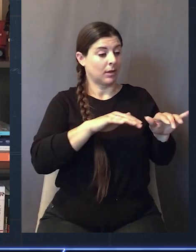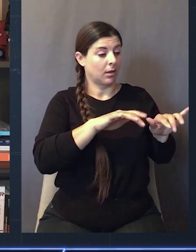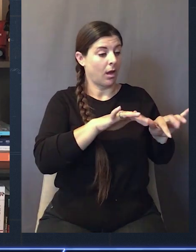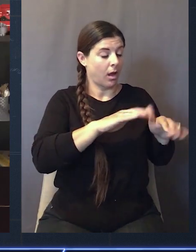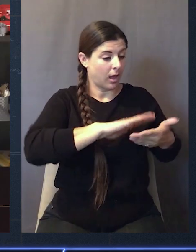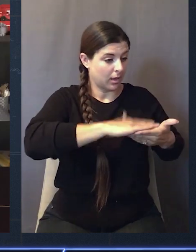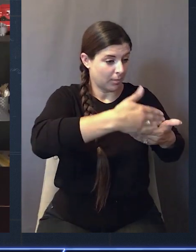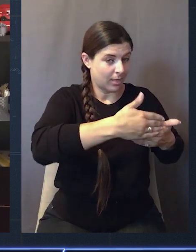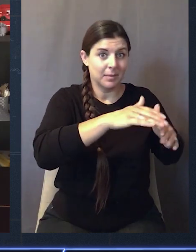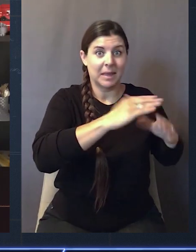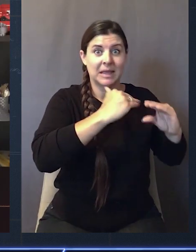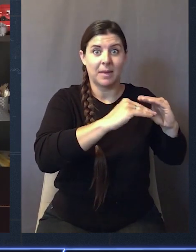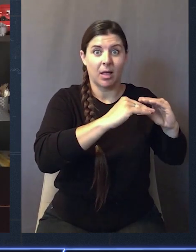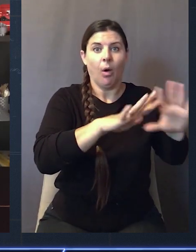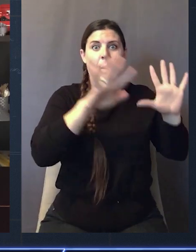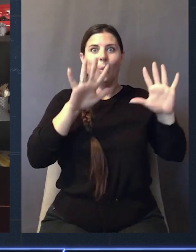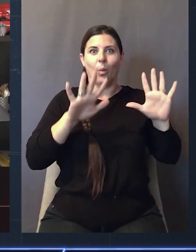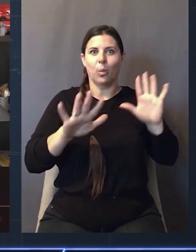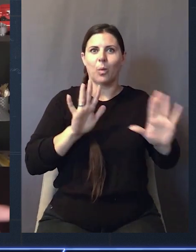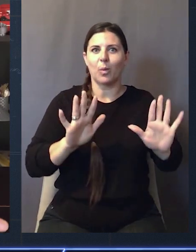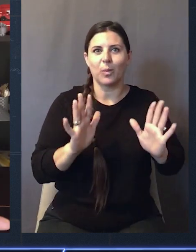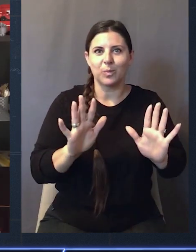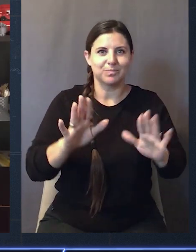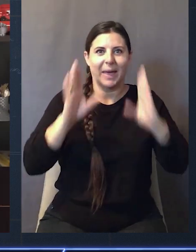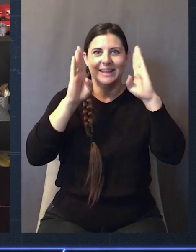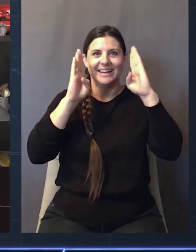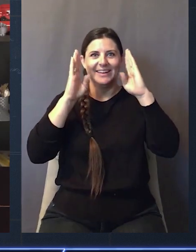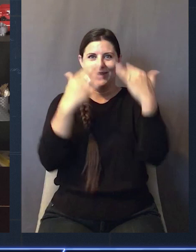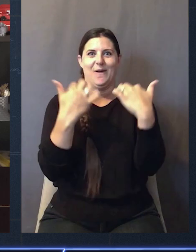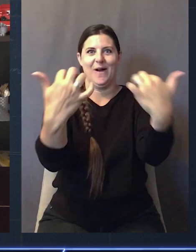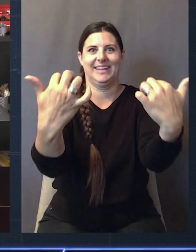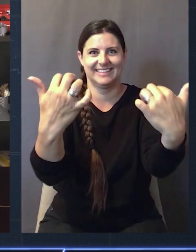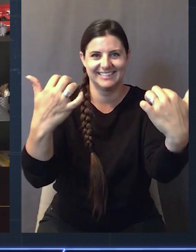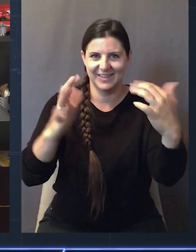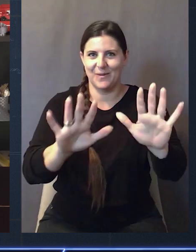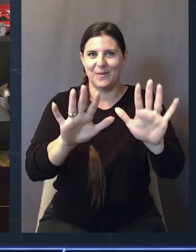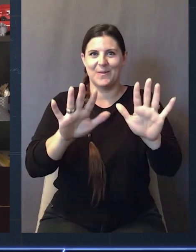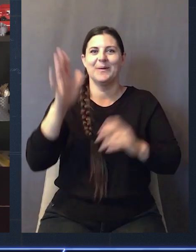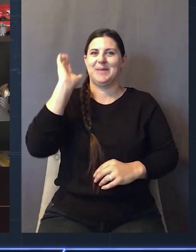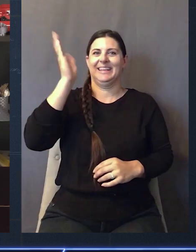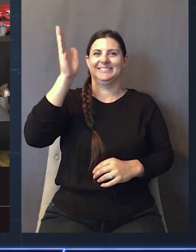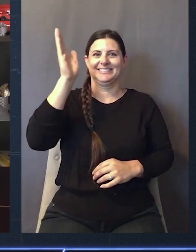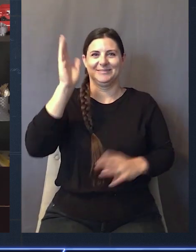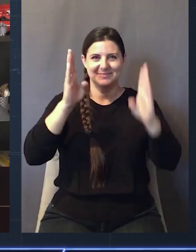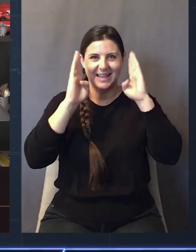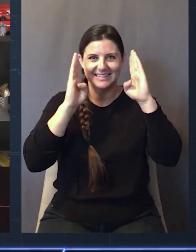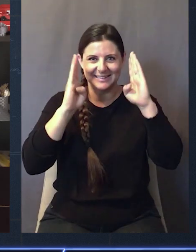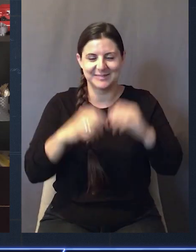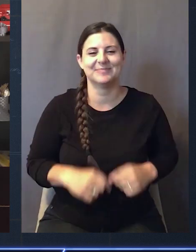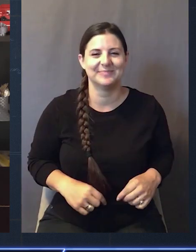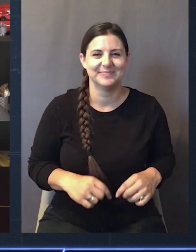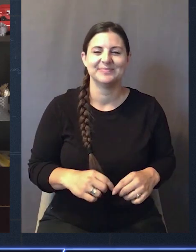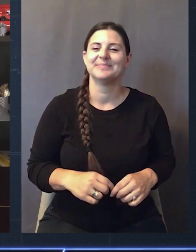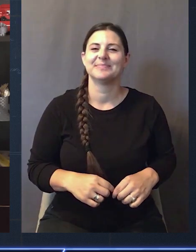autopilot, I actually almost start to check my email while I'm in front of the audience. I quickly caught myself and realized, hey, hey Jeff, you're actually in